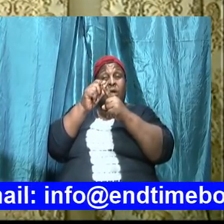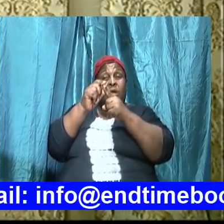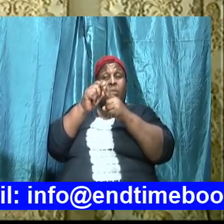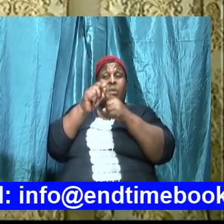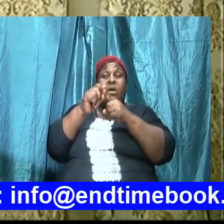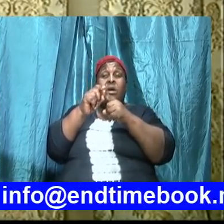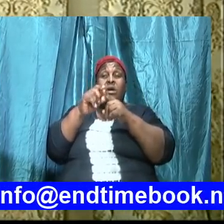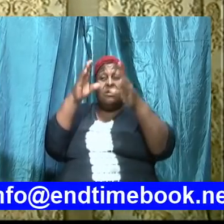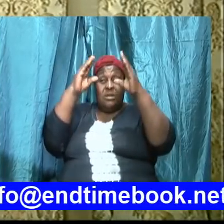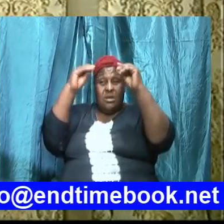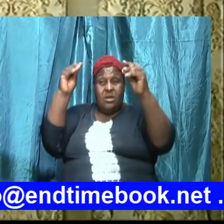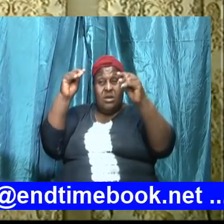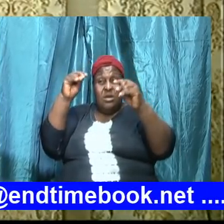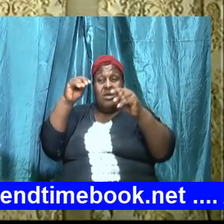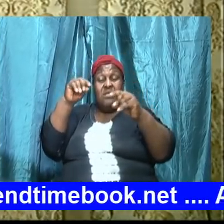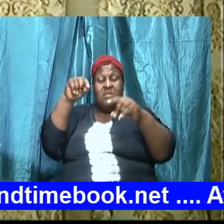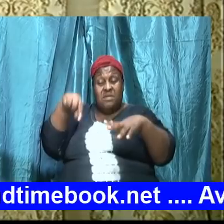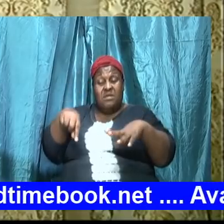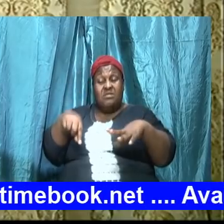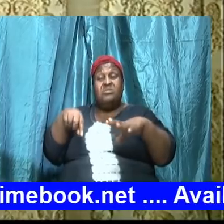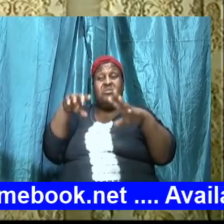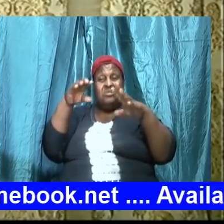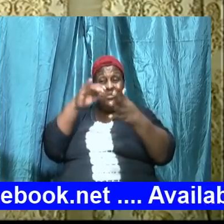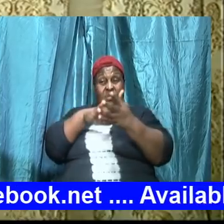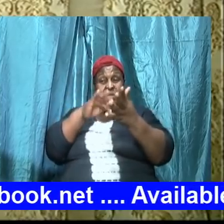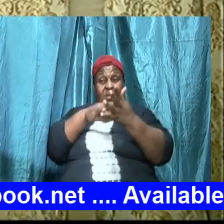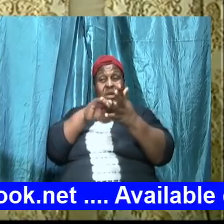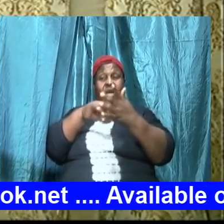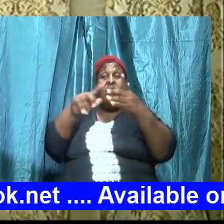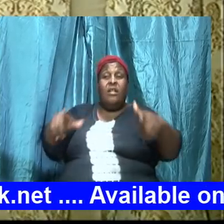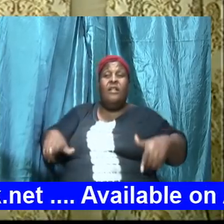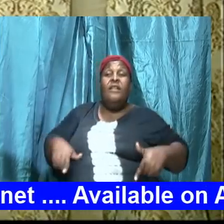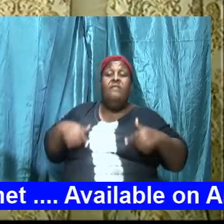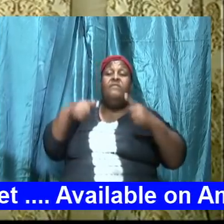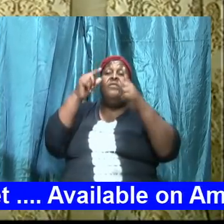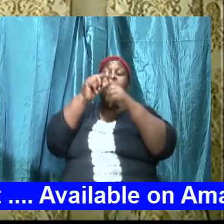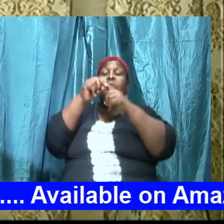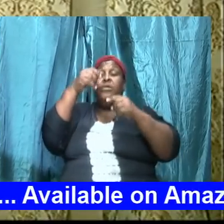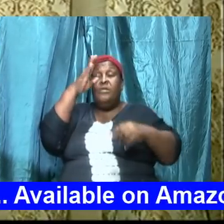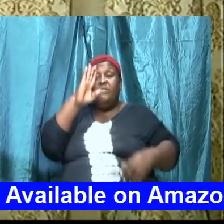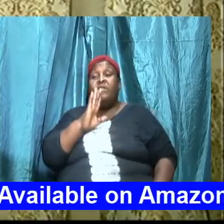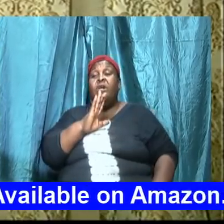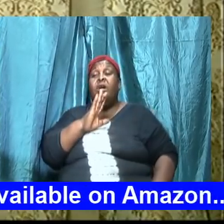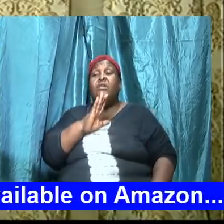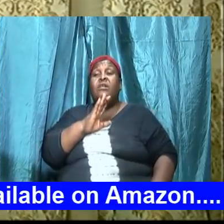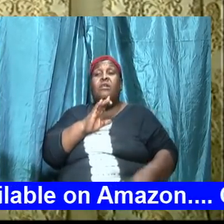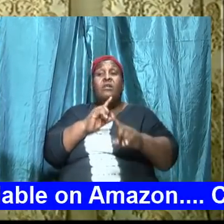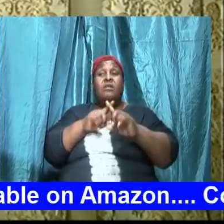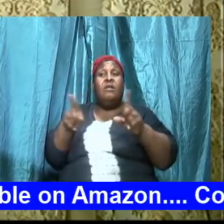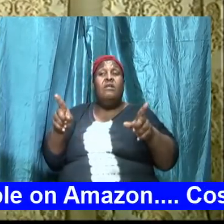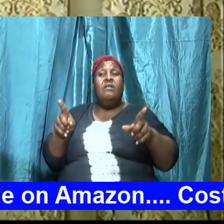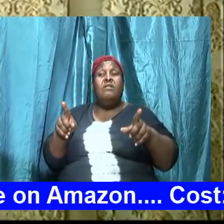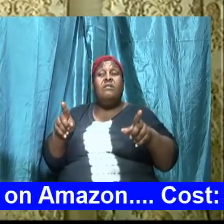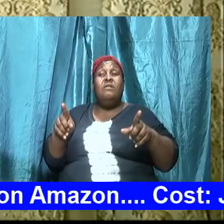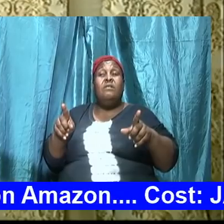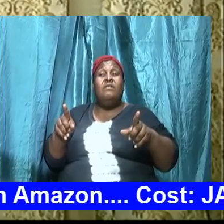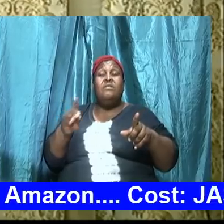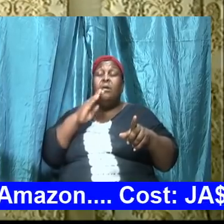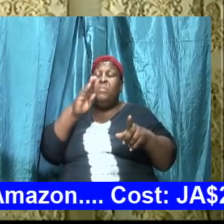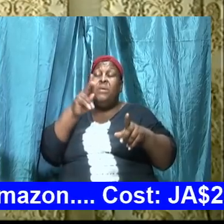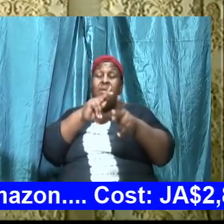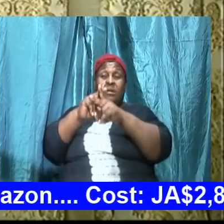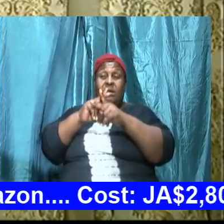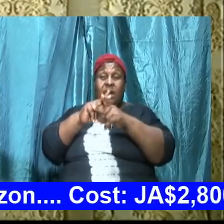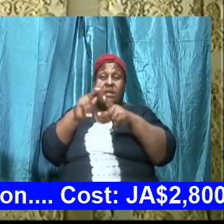with the word walking in the word we cannot advance we cannot be the kind of people